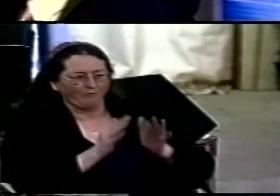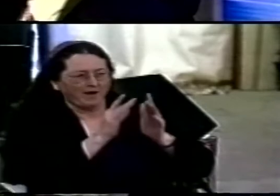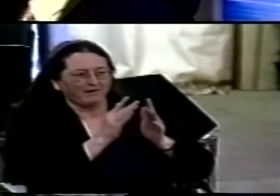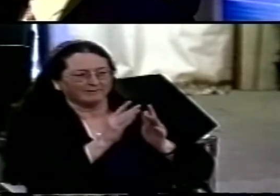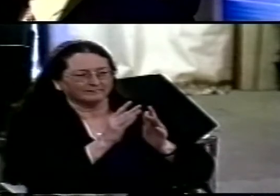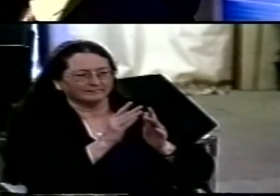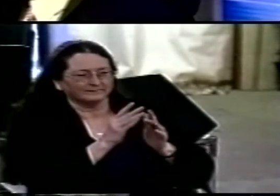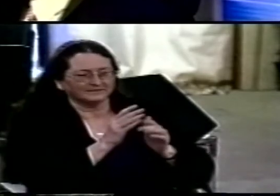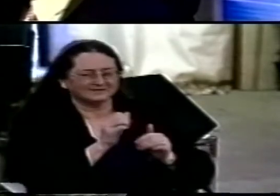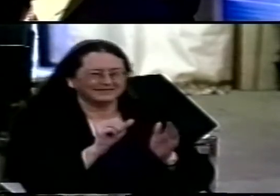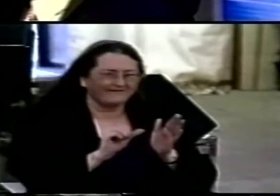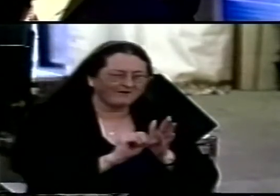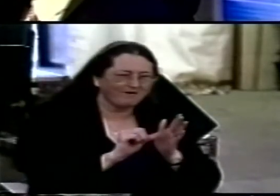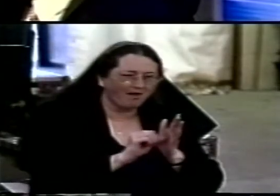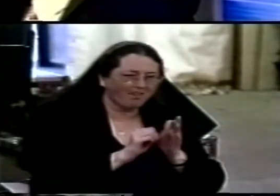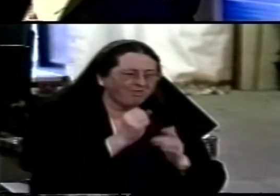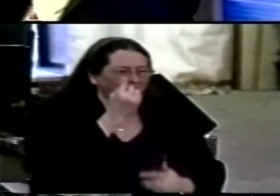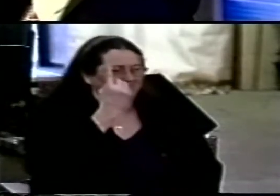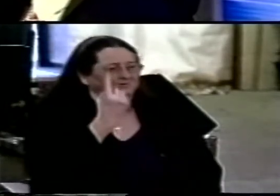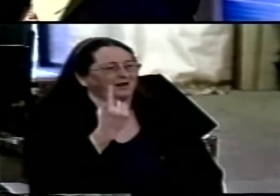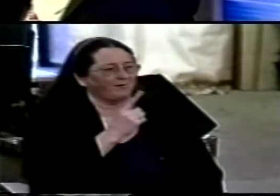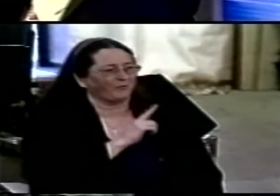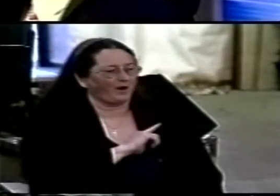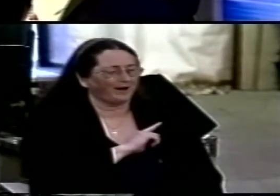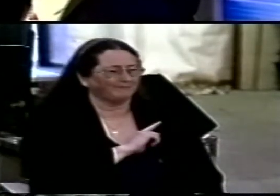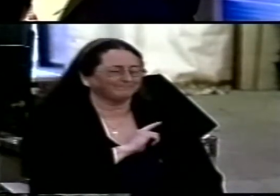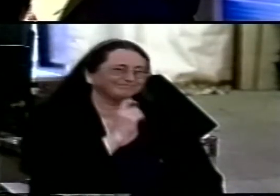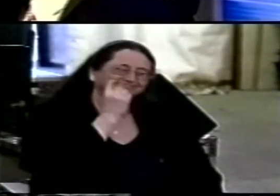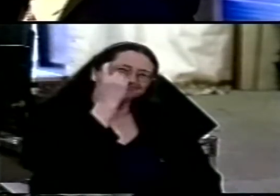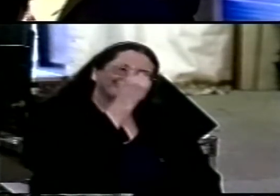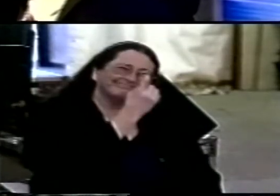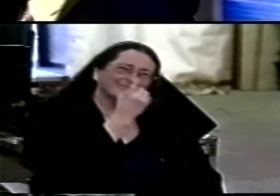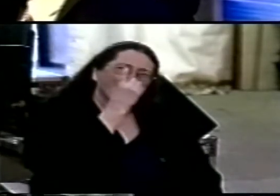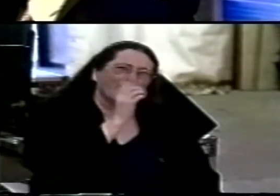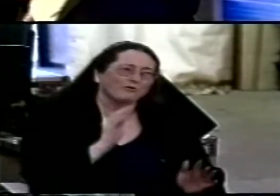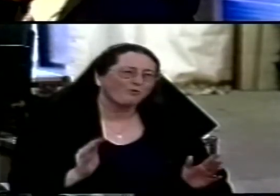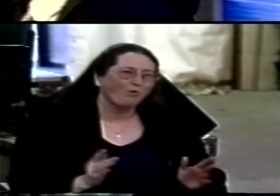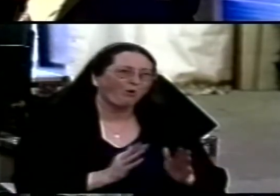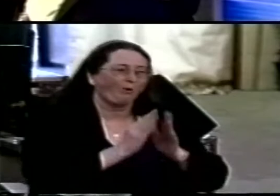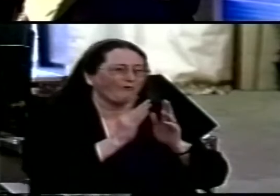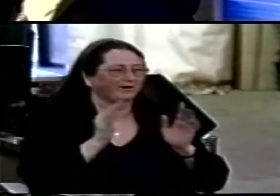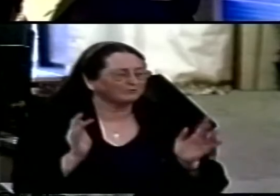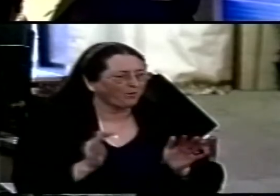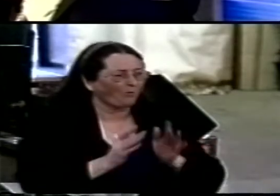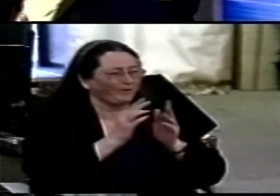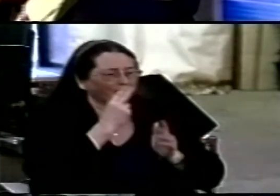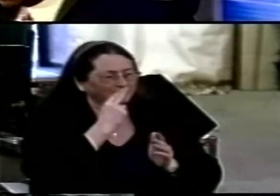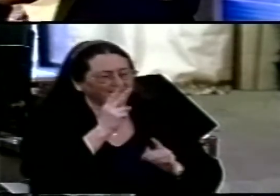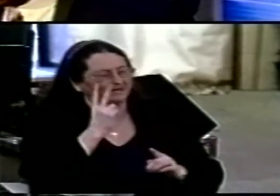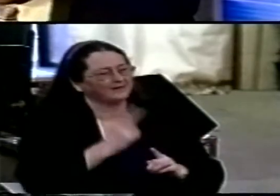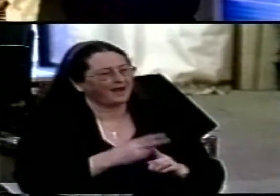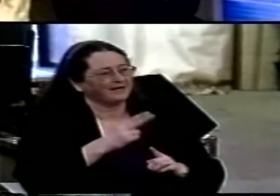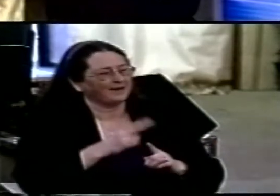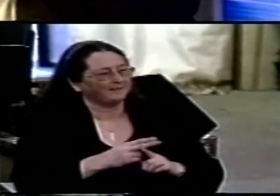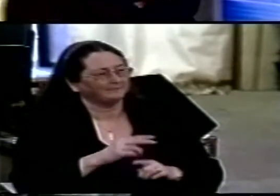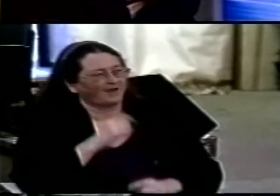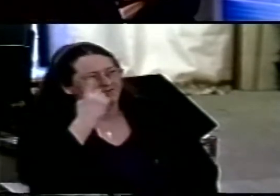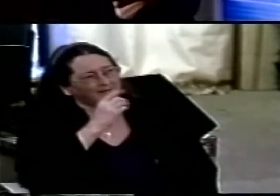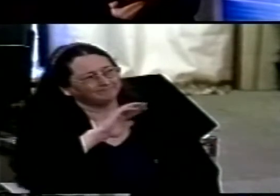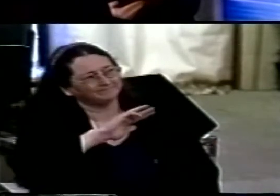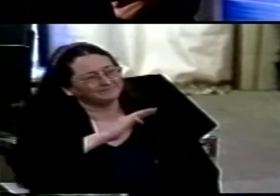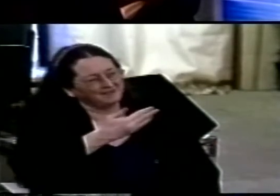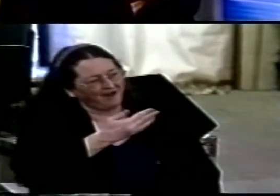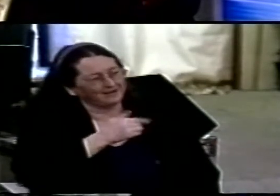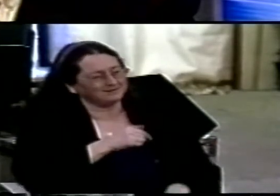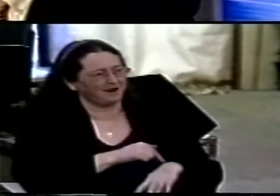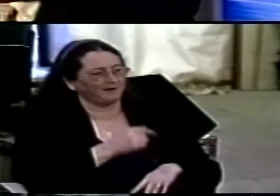which is very hard to get hold of isn't it and the concept of glory comes again and again in this text you probably didn't notice it but it comes about nine times in this